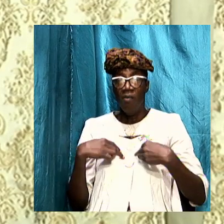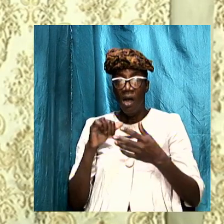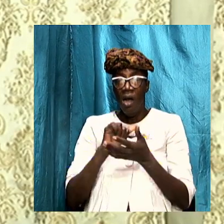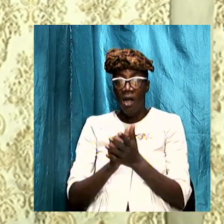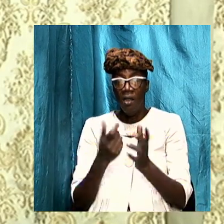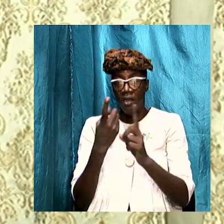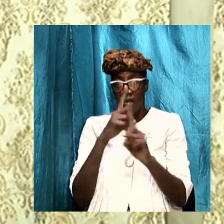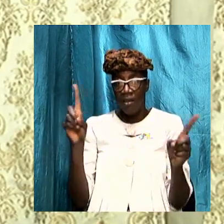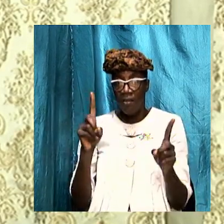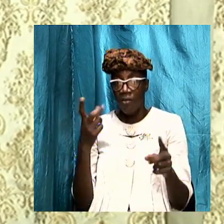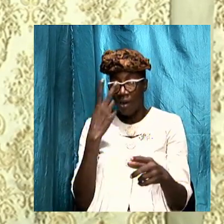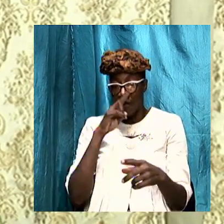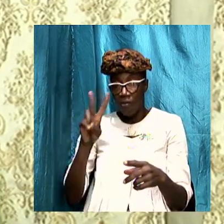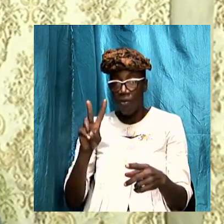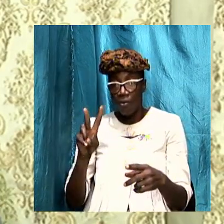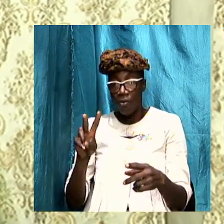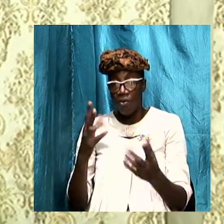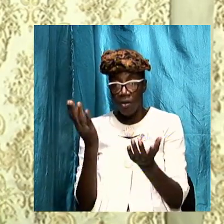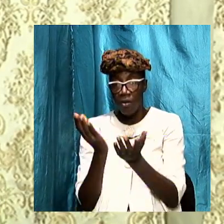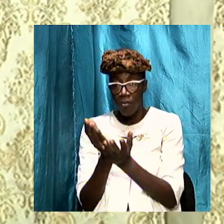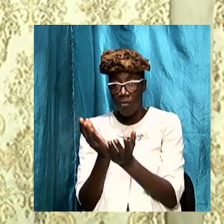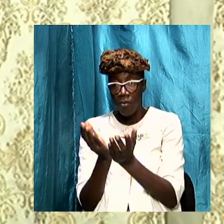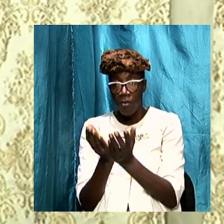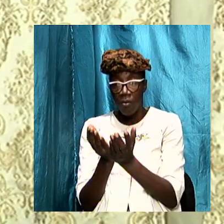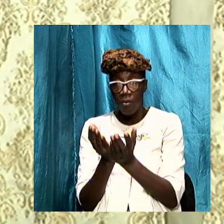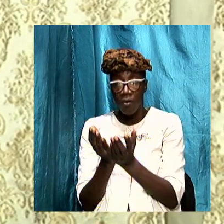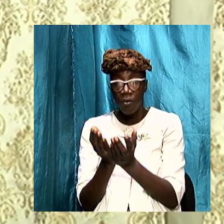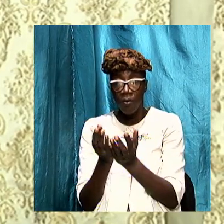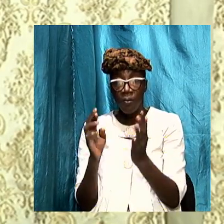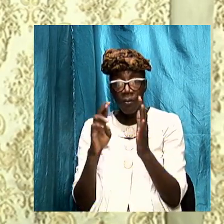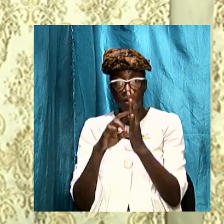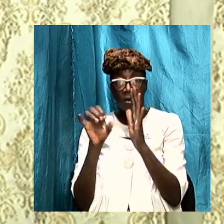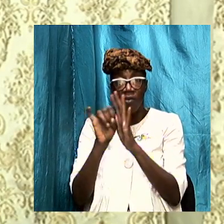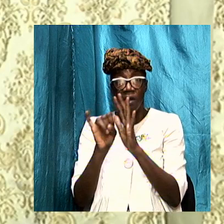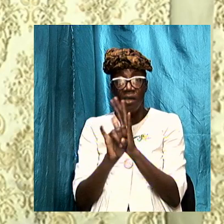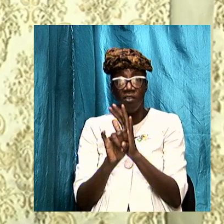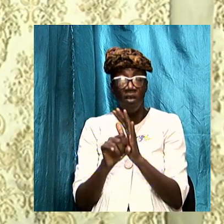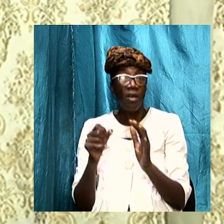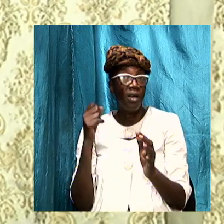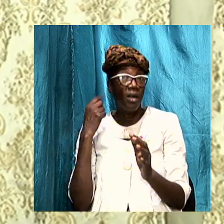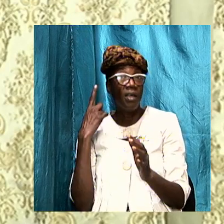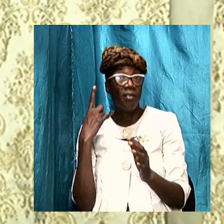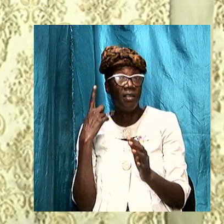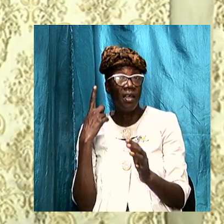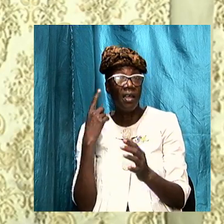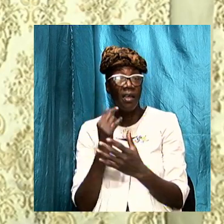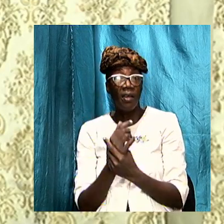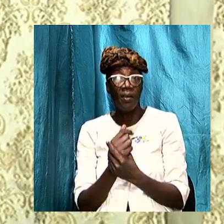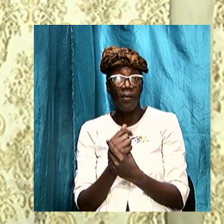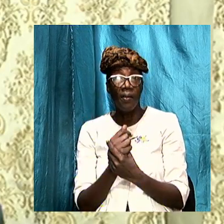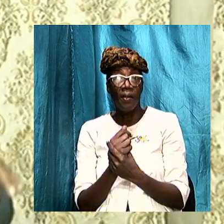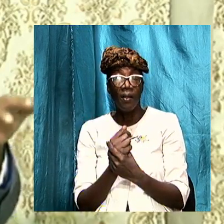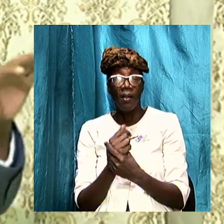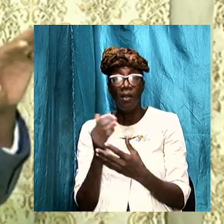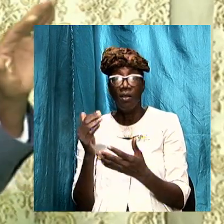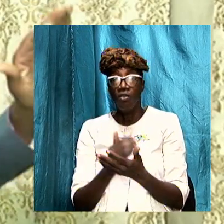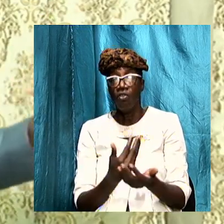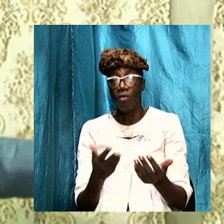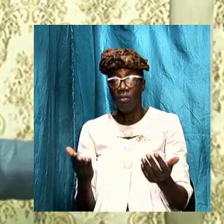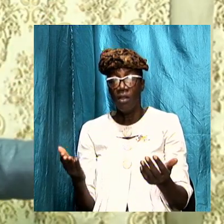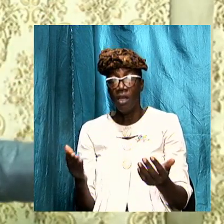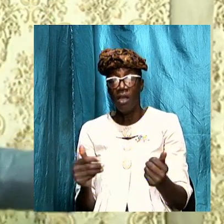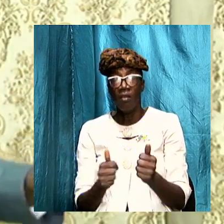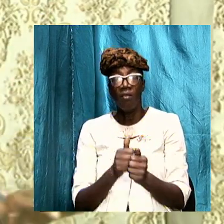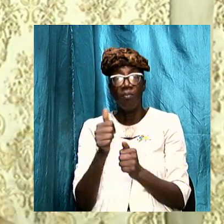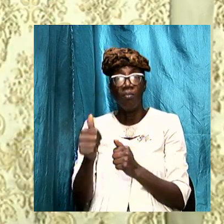differing views on the book of Revelation but understand that brothers and sisters while some of the things were